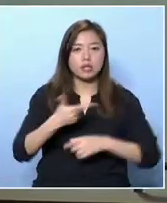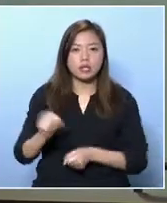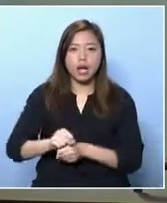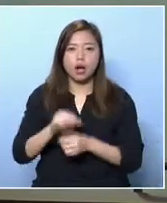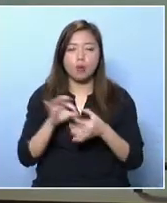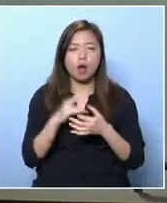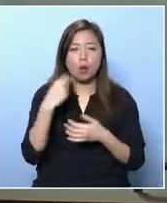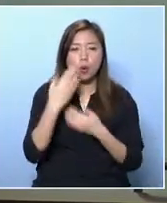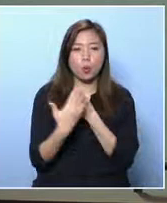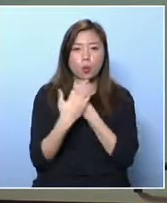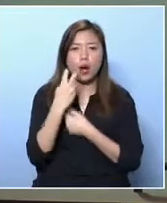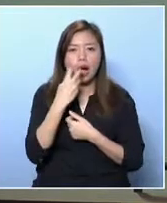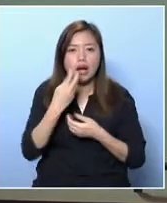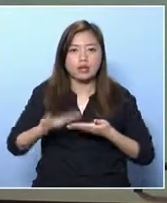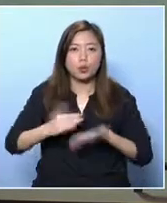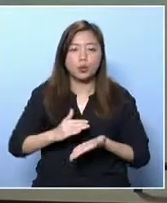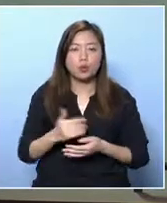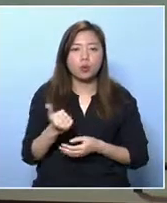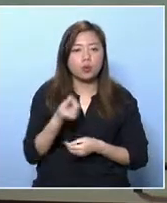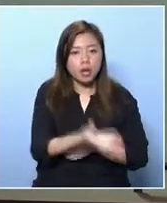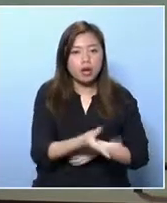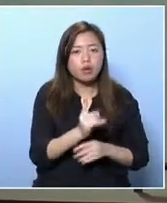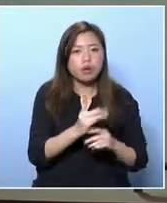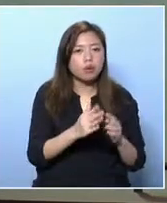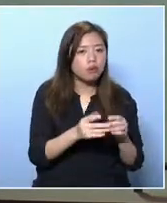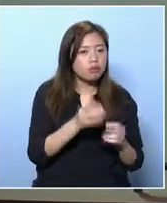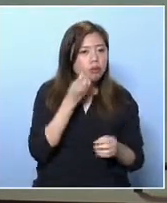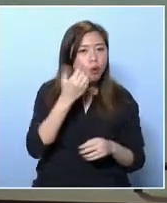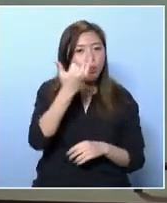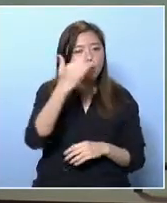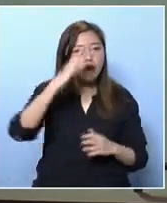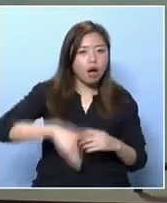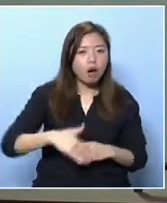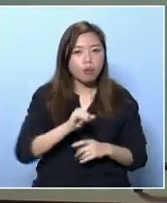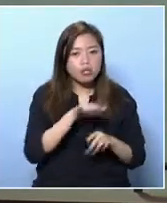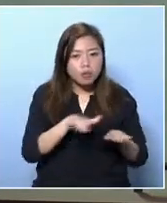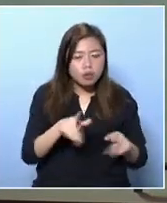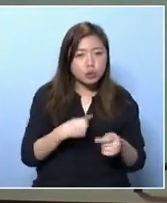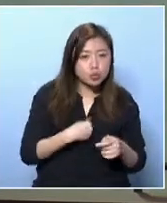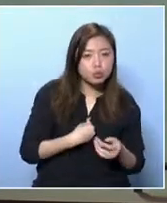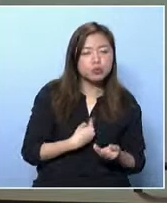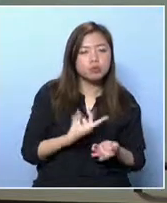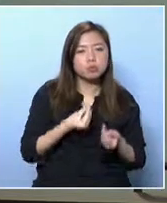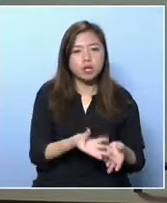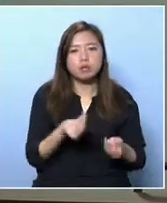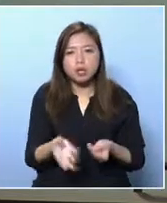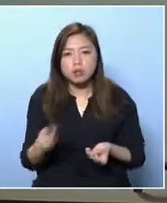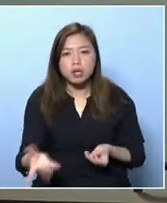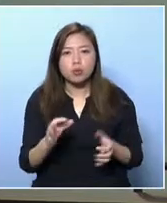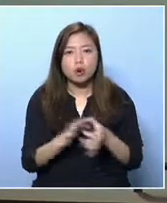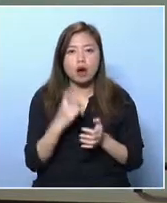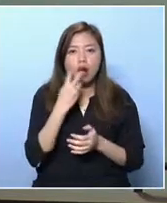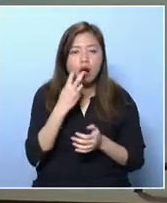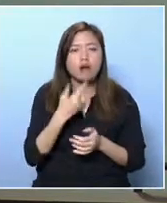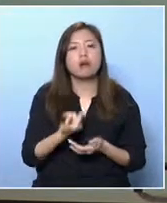CCF, there should be dental service voucher to grassroots children for children, in particular for children under